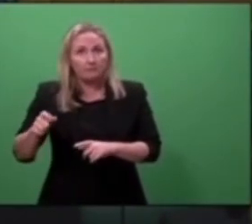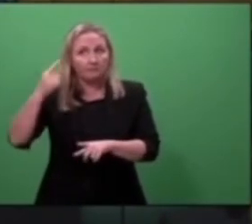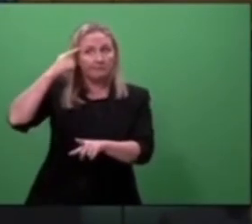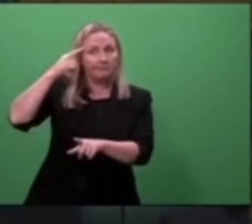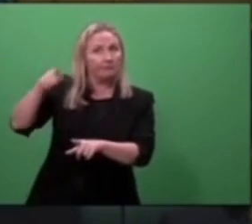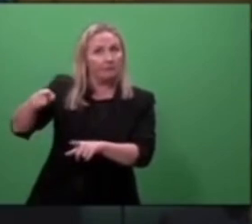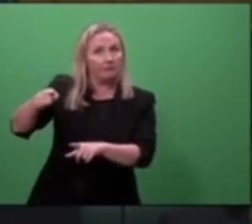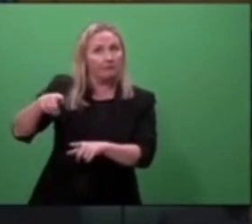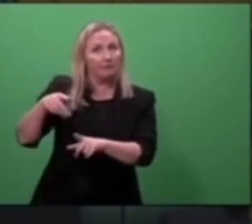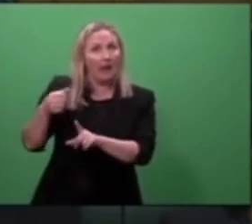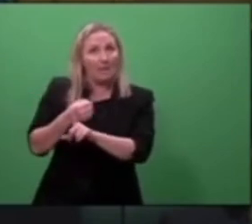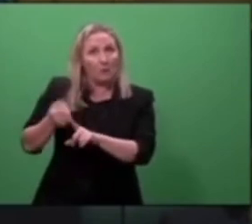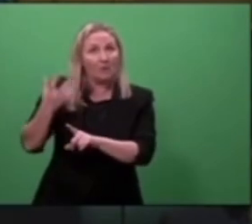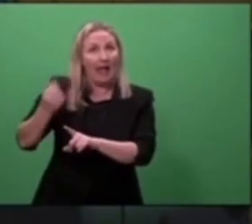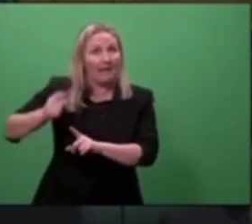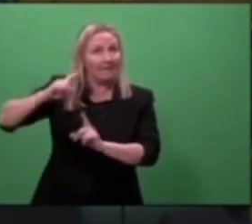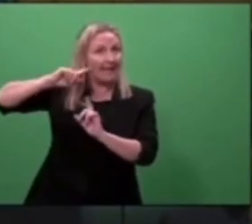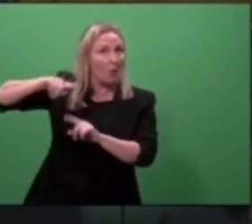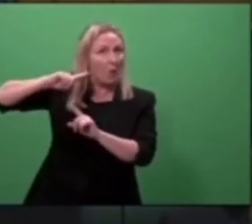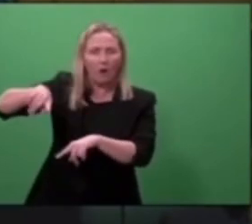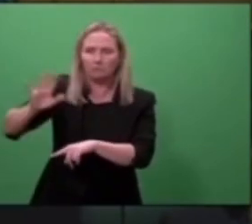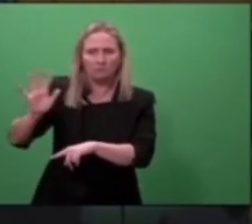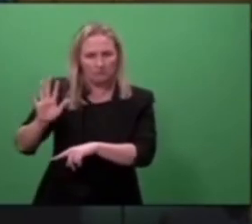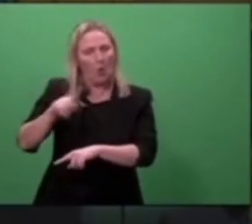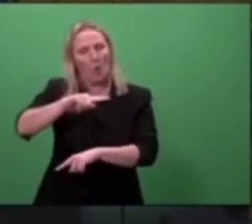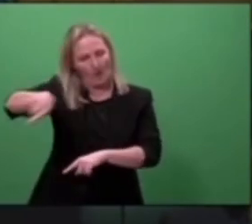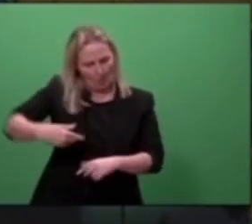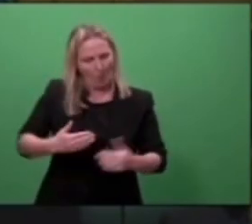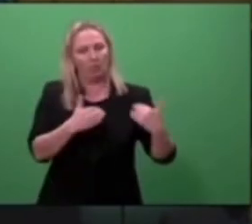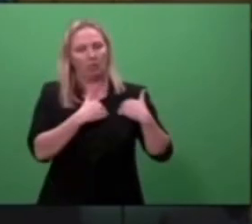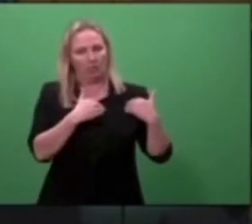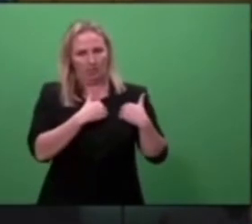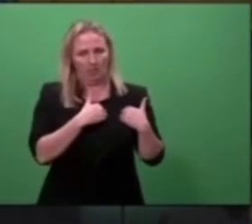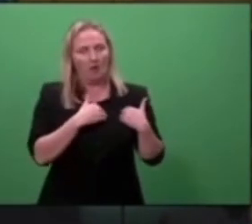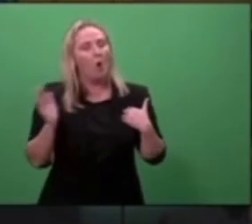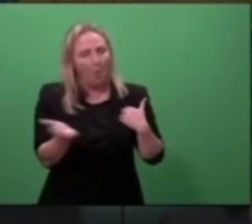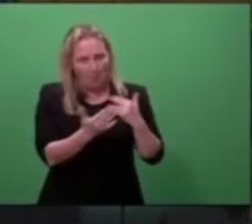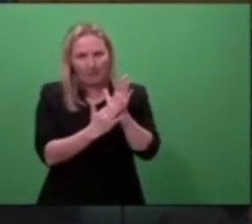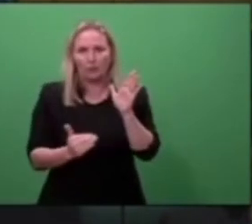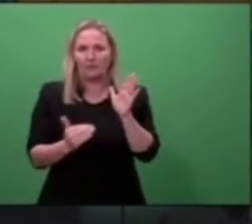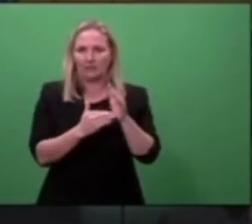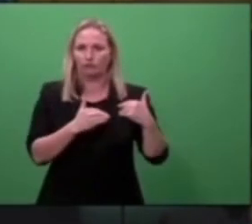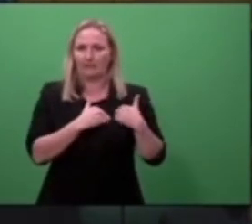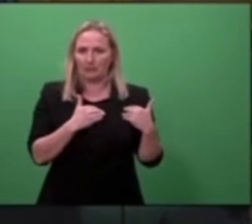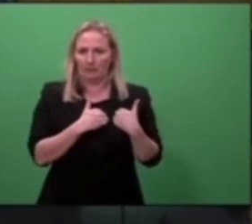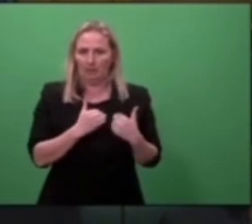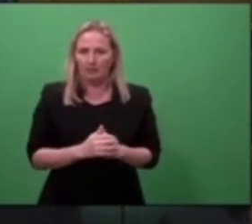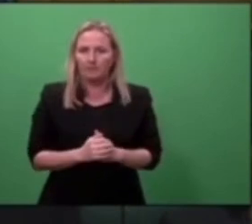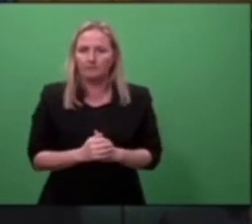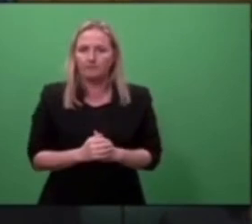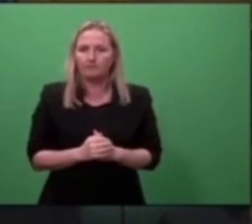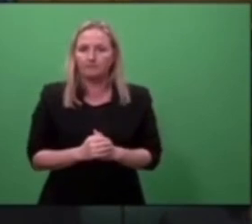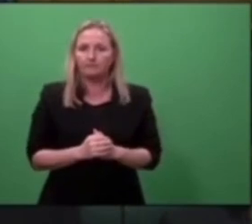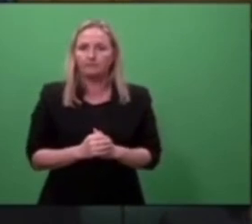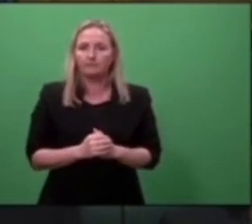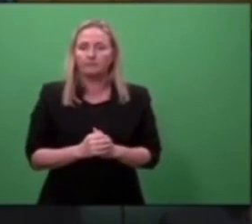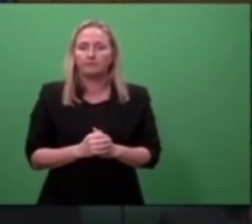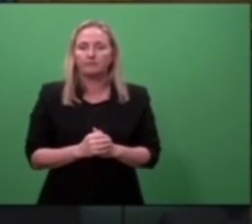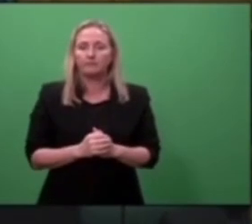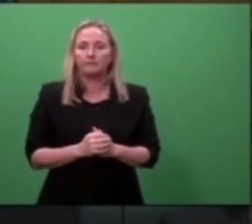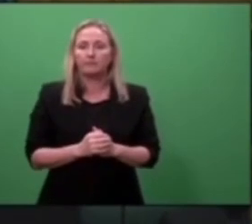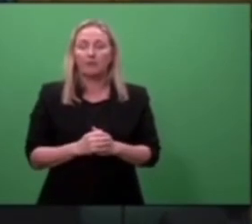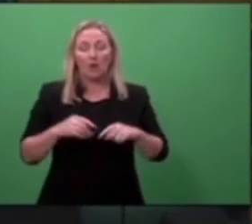actually rests on all New Zealanders. Mr Speaker, this is the day for those